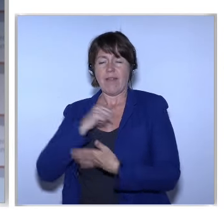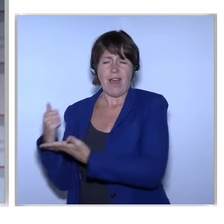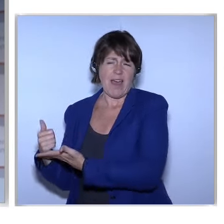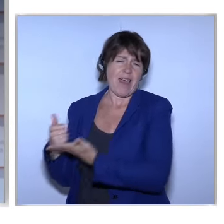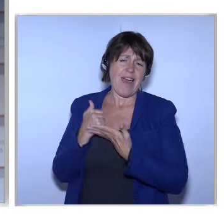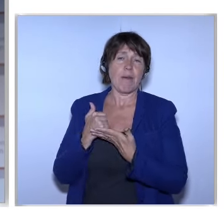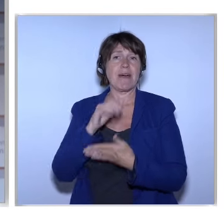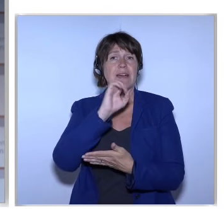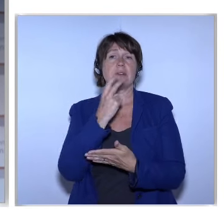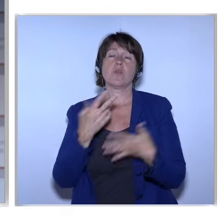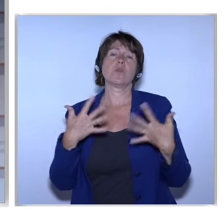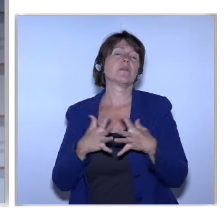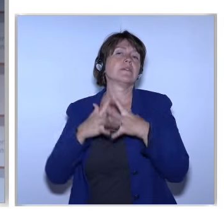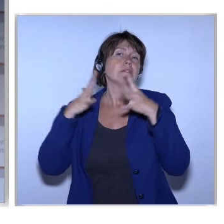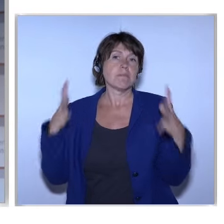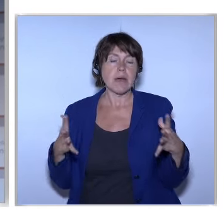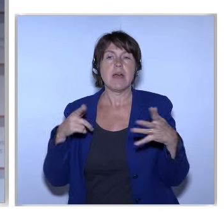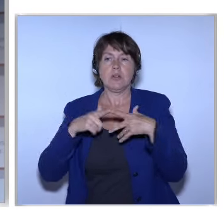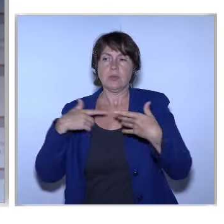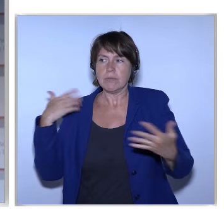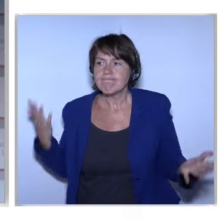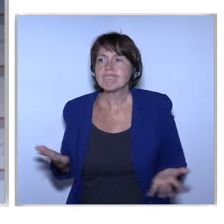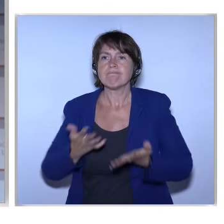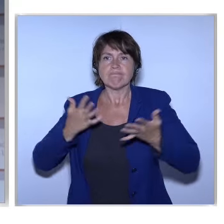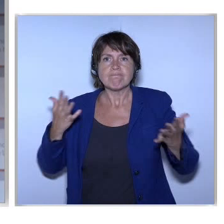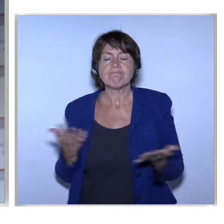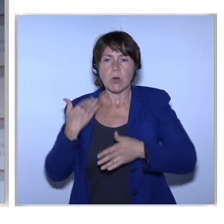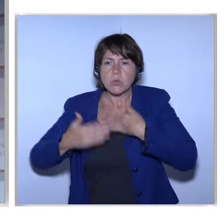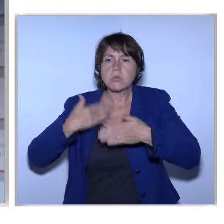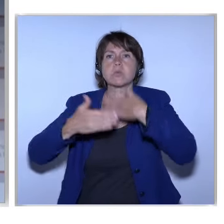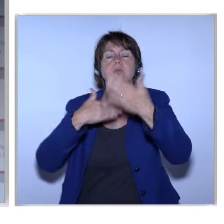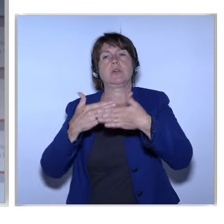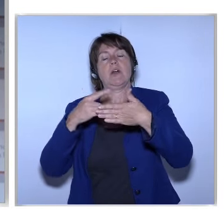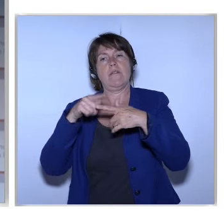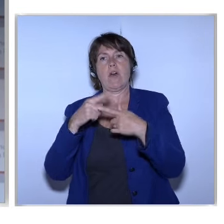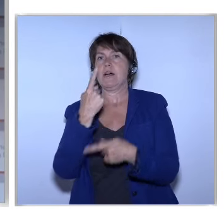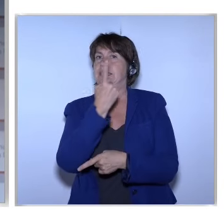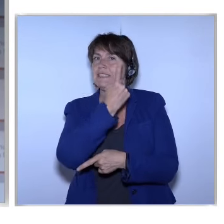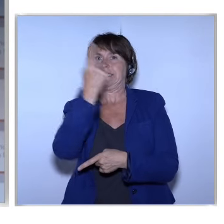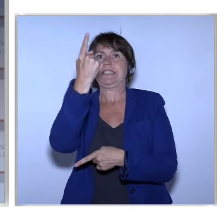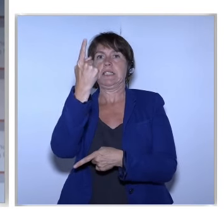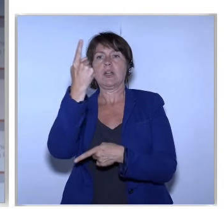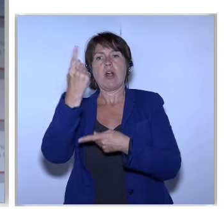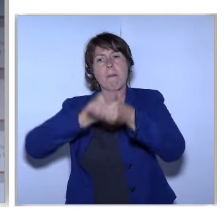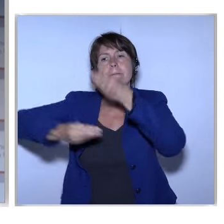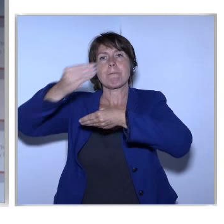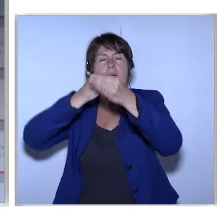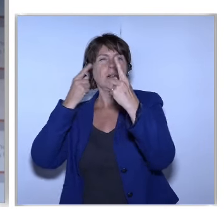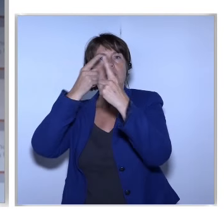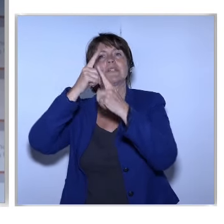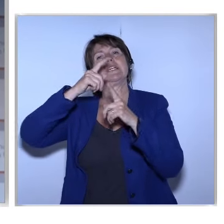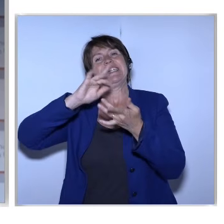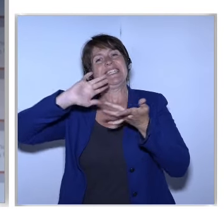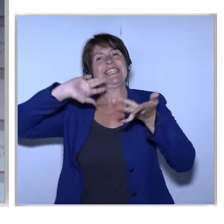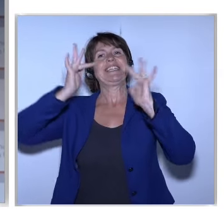To begin building momentum Around a digital single market goal One of President Juncker's top ten